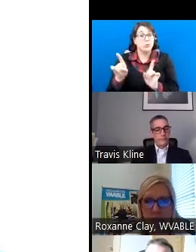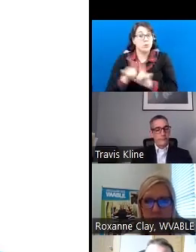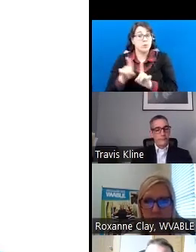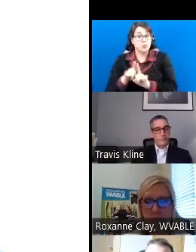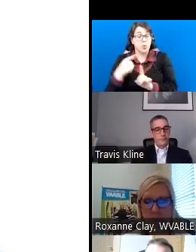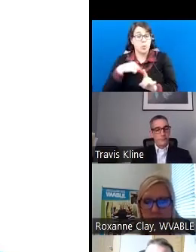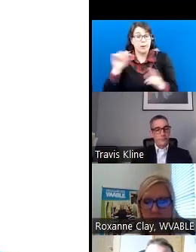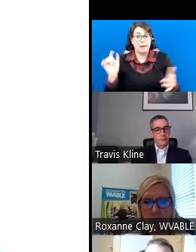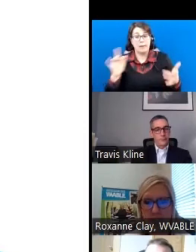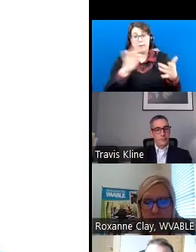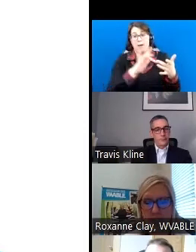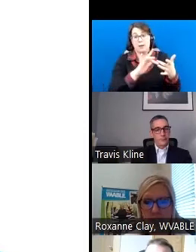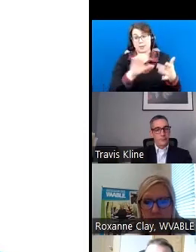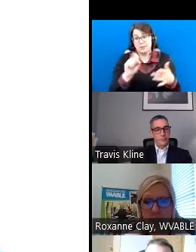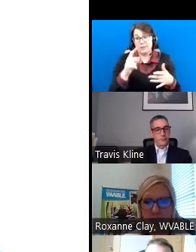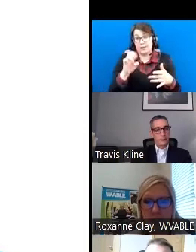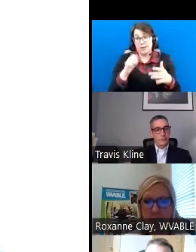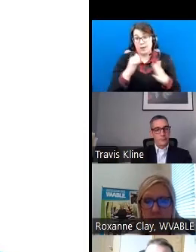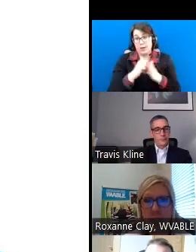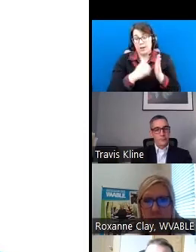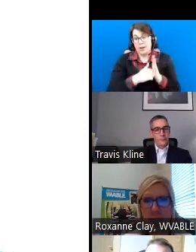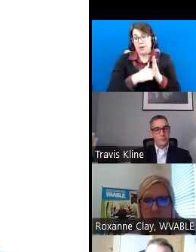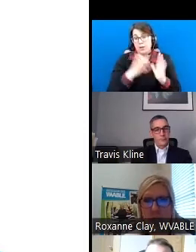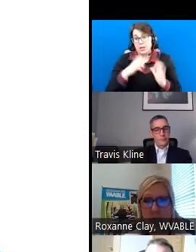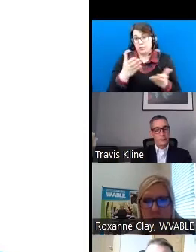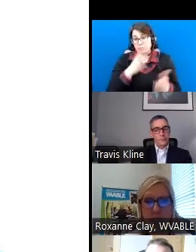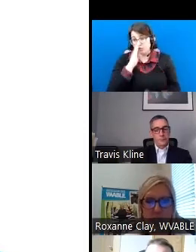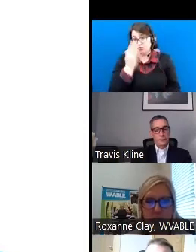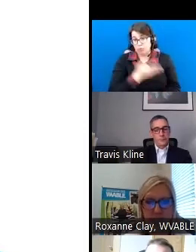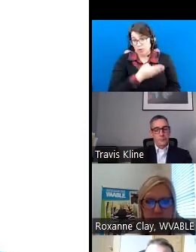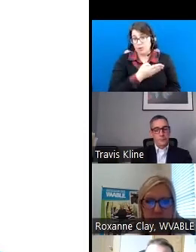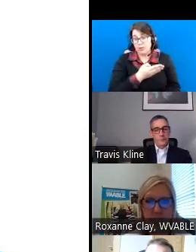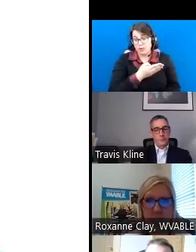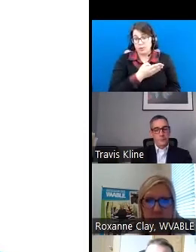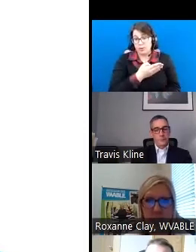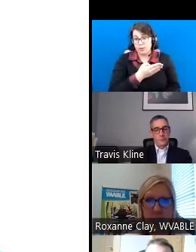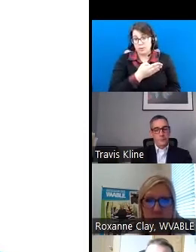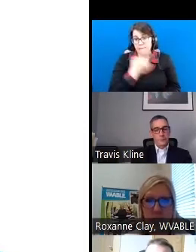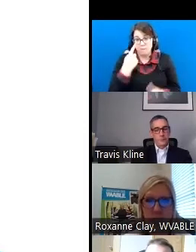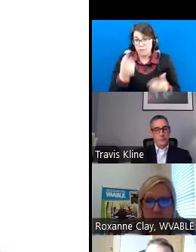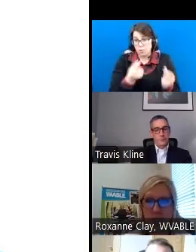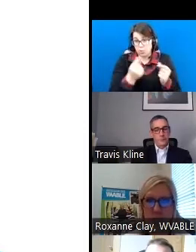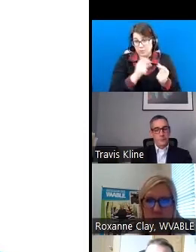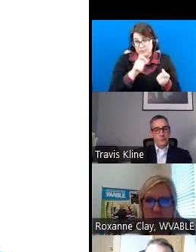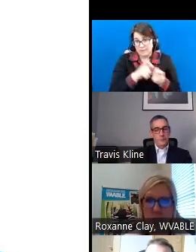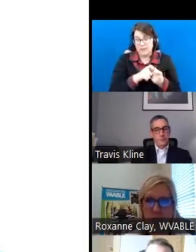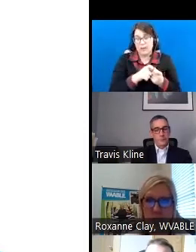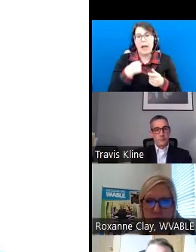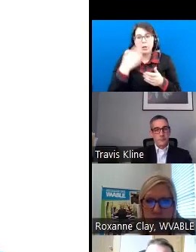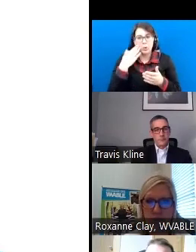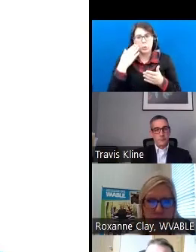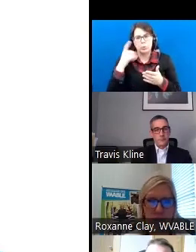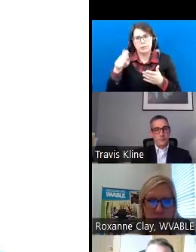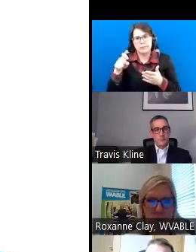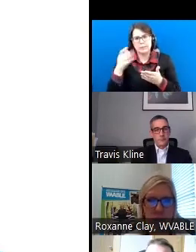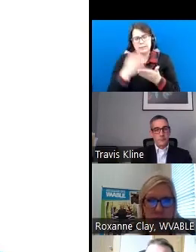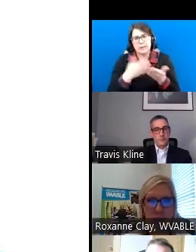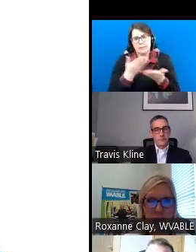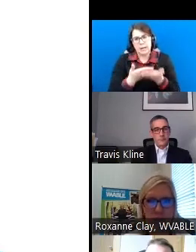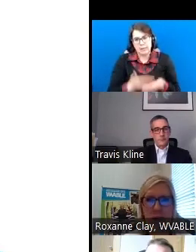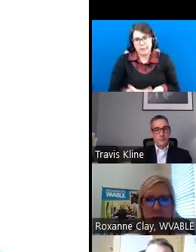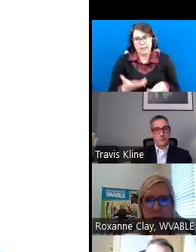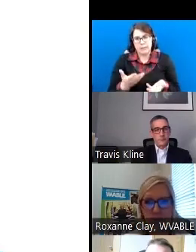reach out to Stable Account customer service directly for specific steps. I know that there's certain documentation that you'll have to